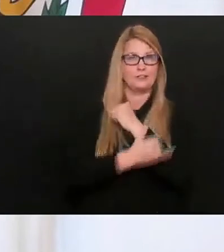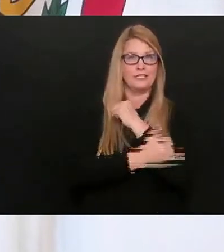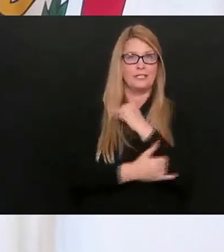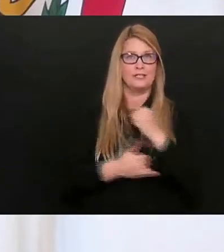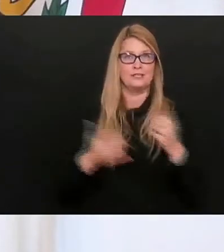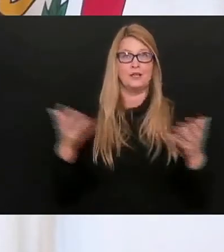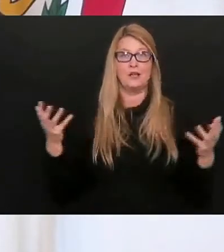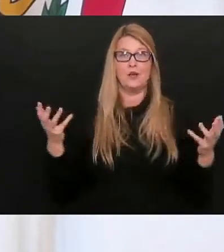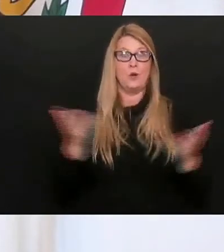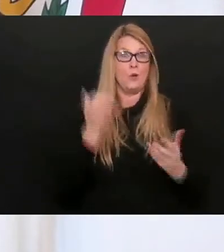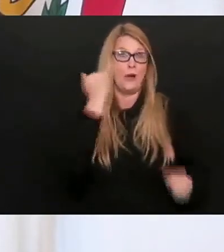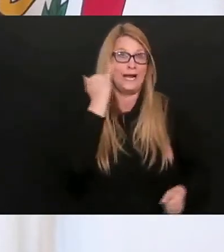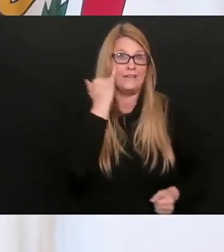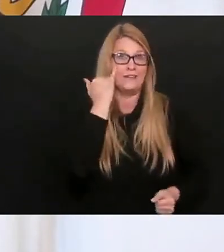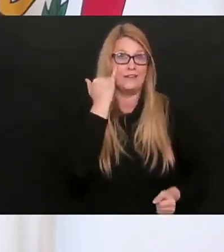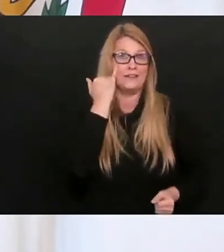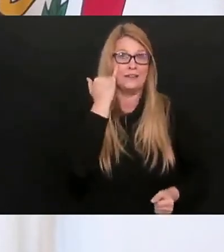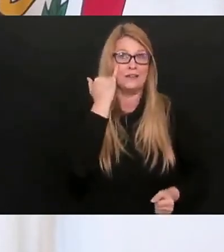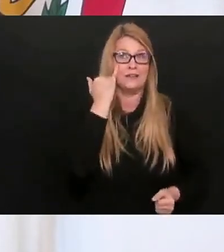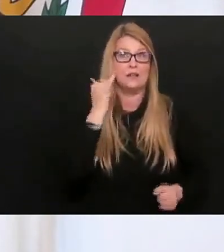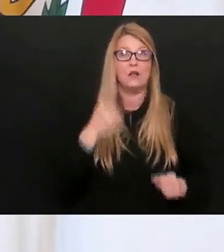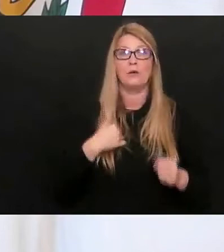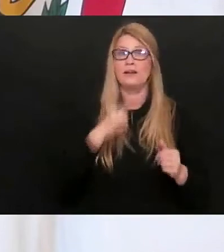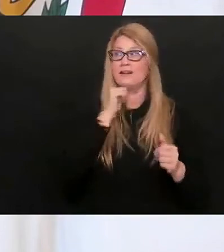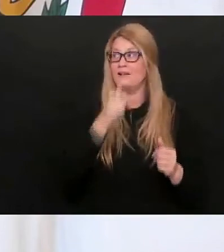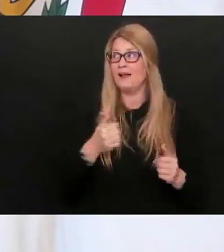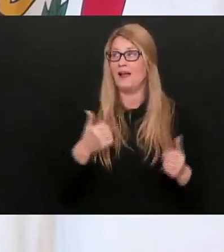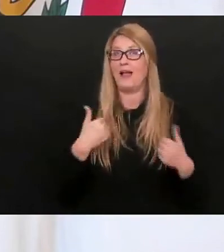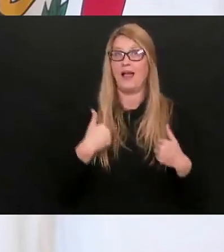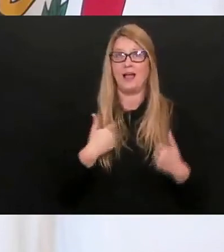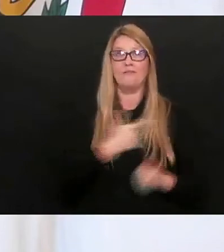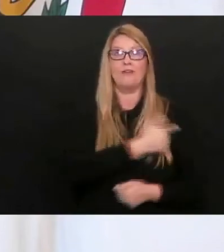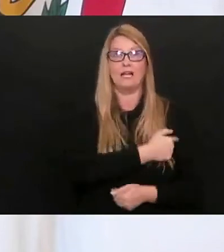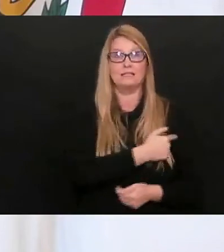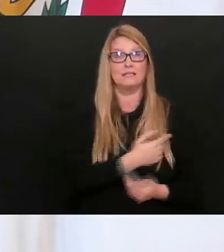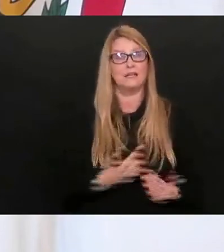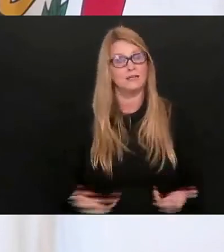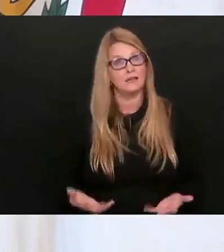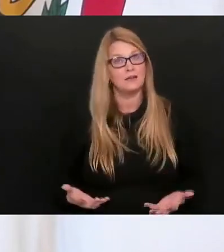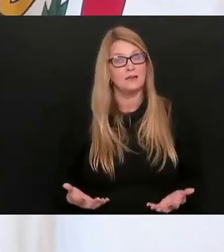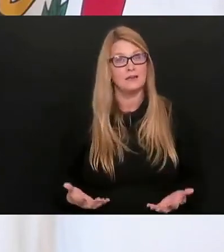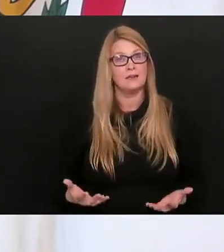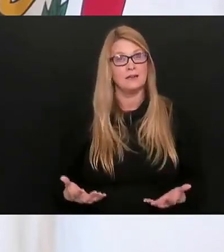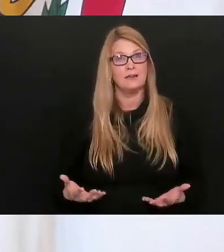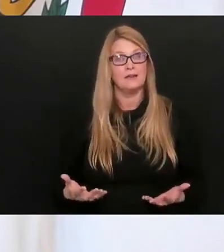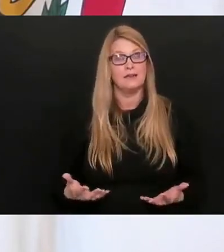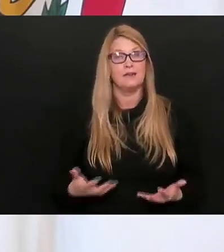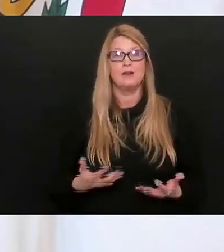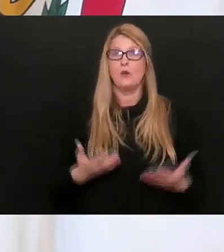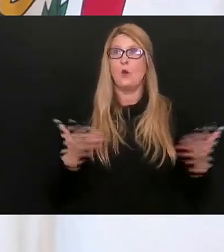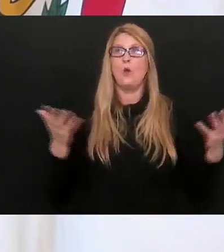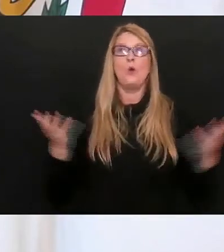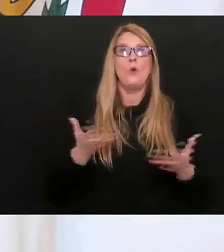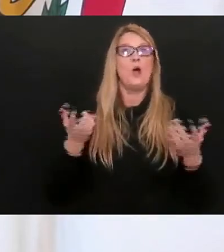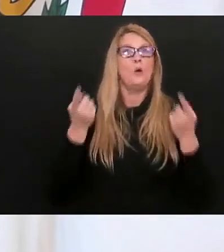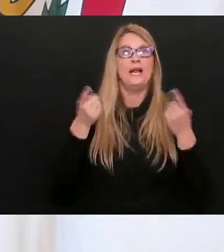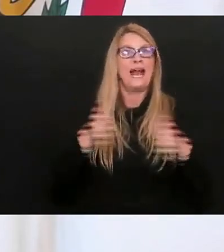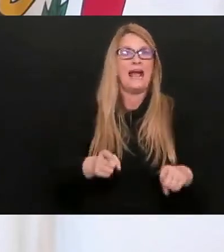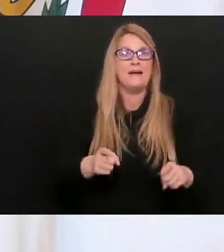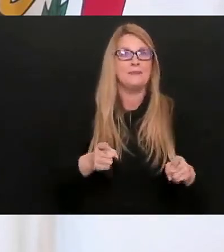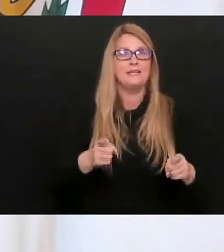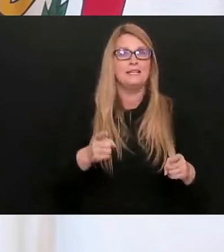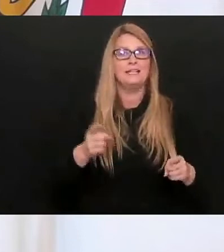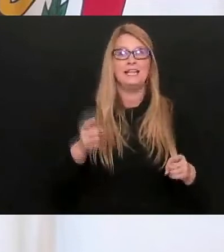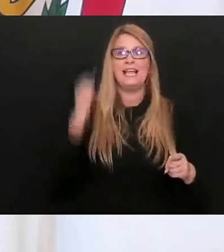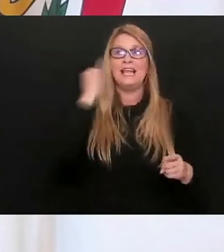just what if, what if we had no vaccine, really and truly, what if, what if that acceleration had